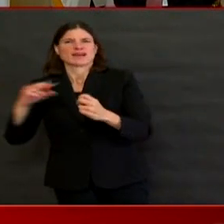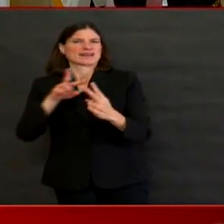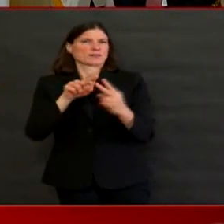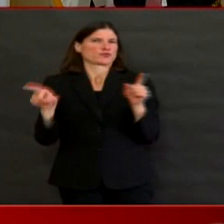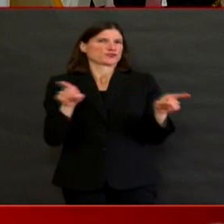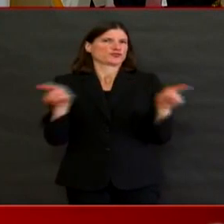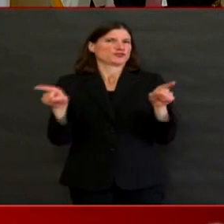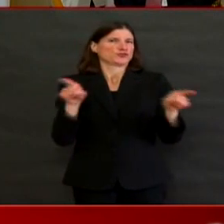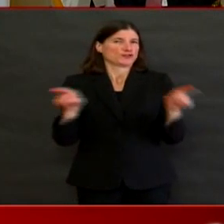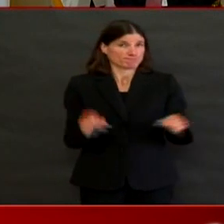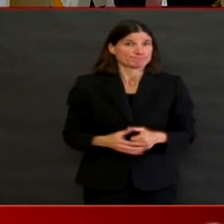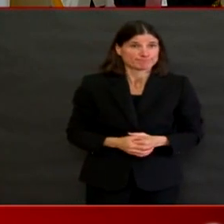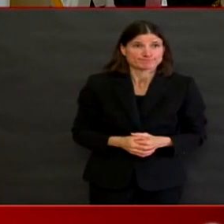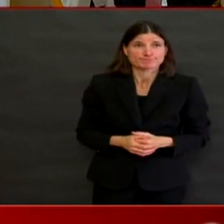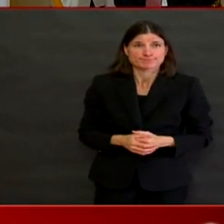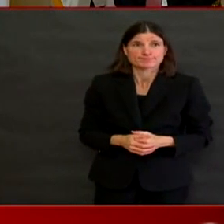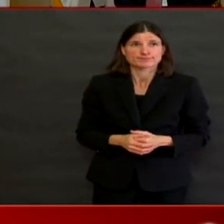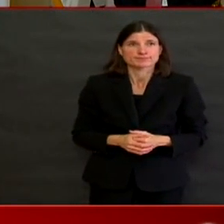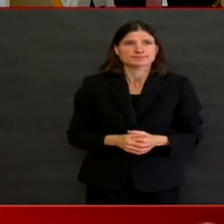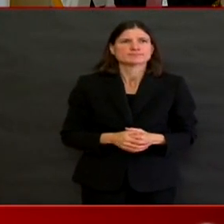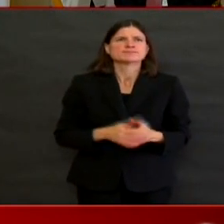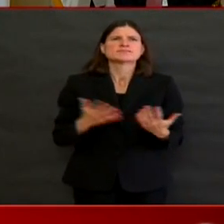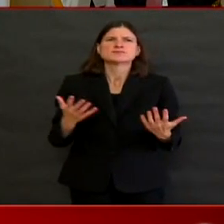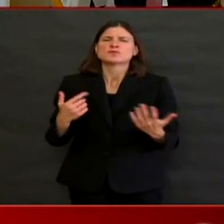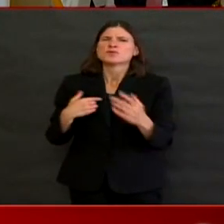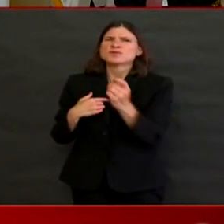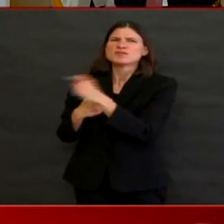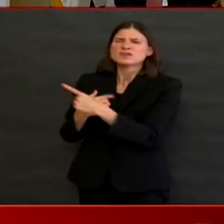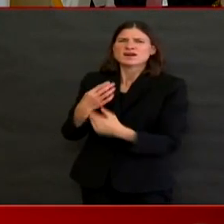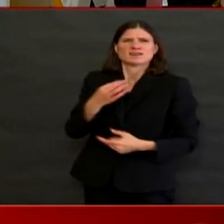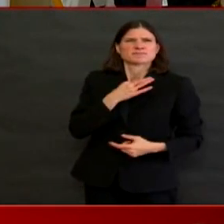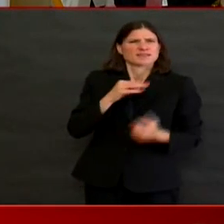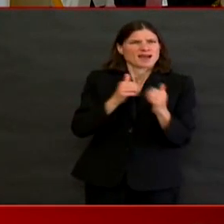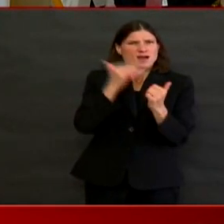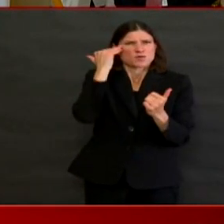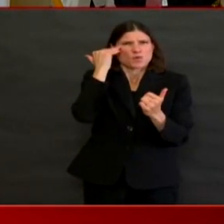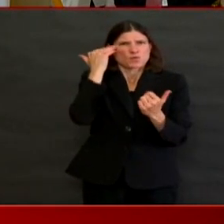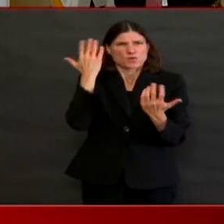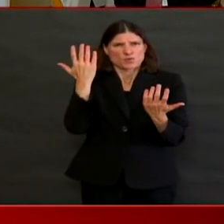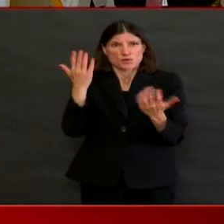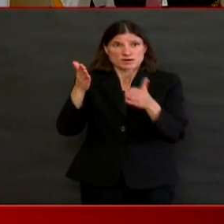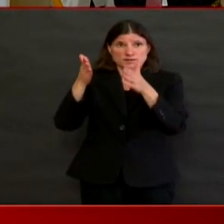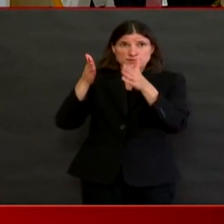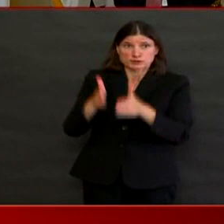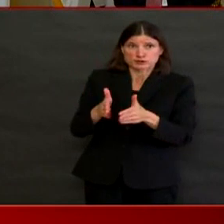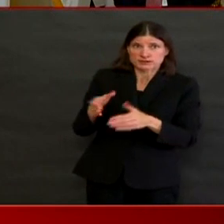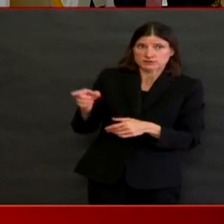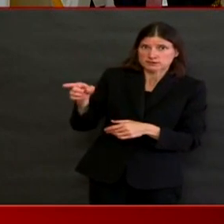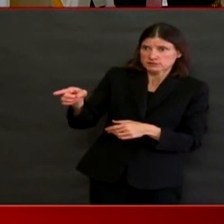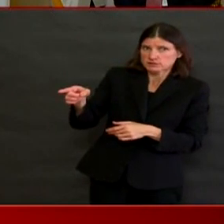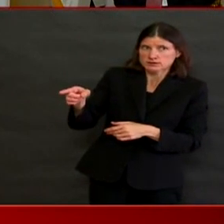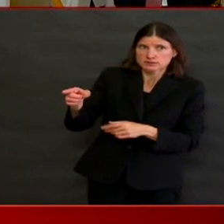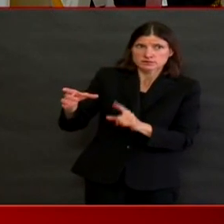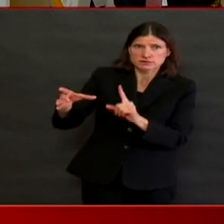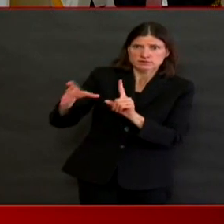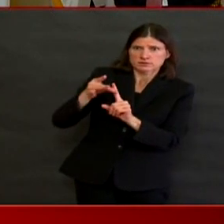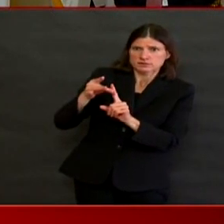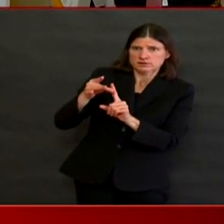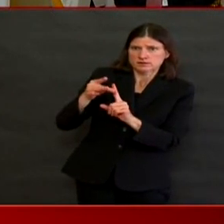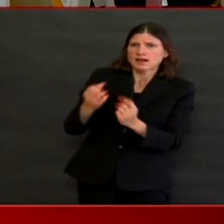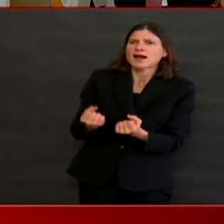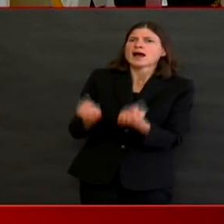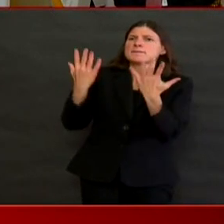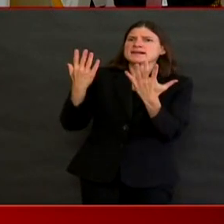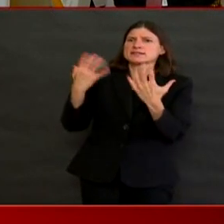we are able to determine that is knowing the number of new cases that we have, um, plus being able to see who